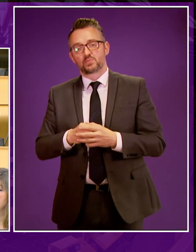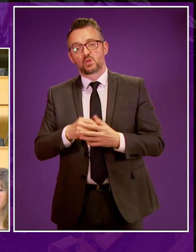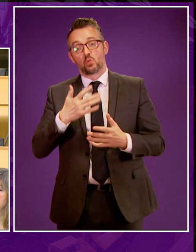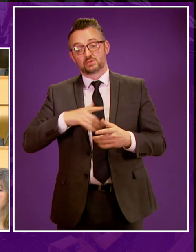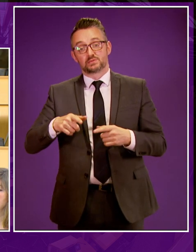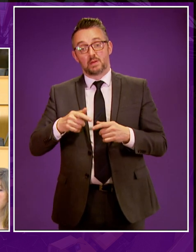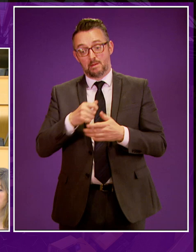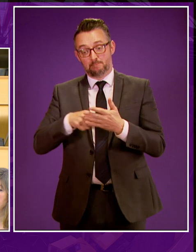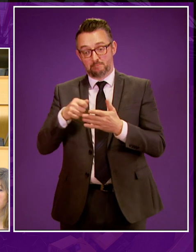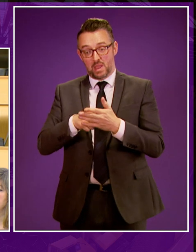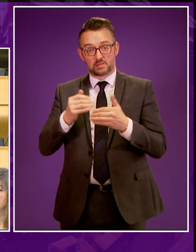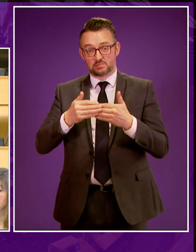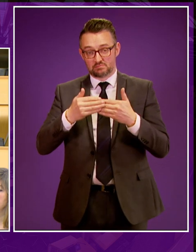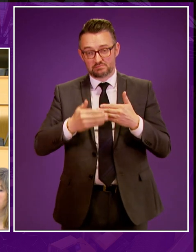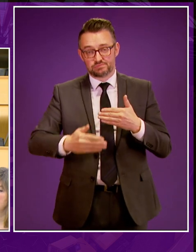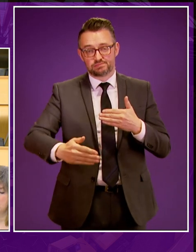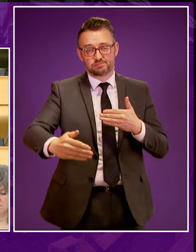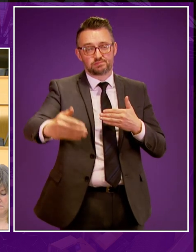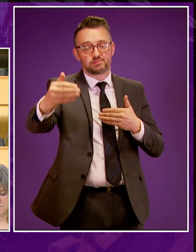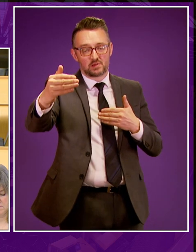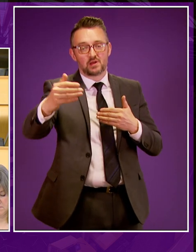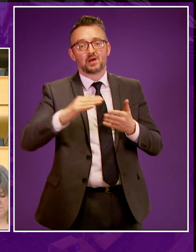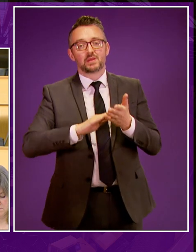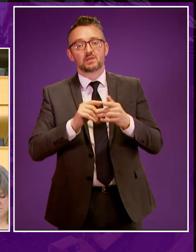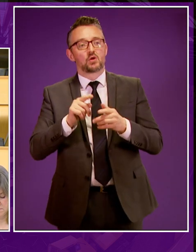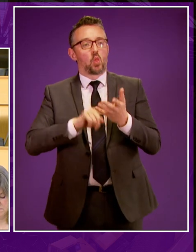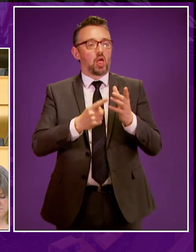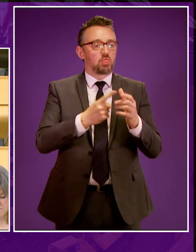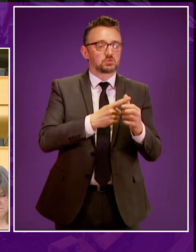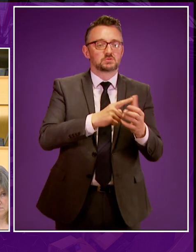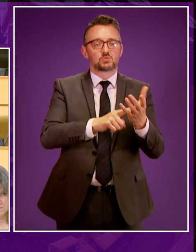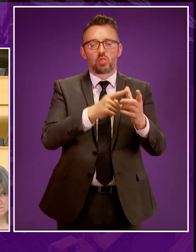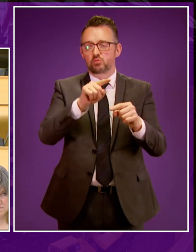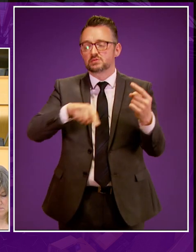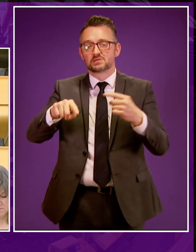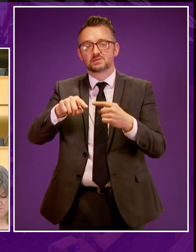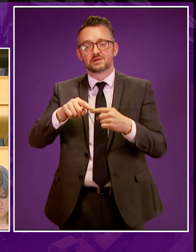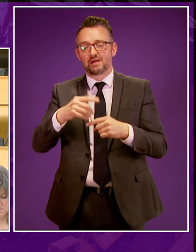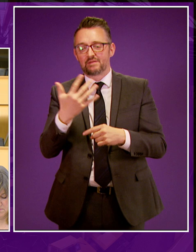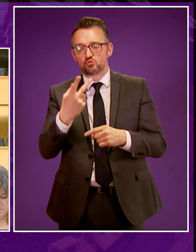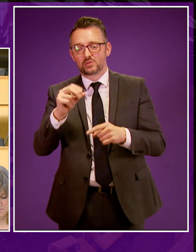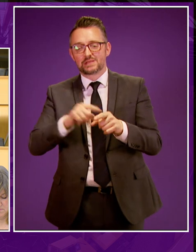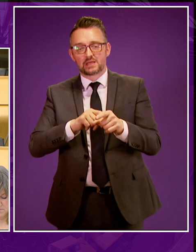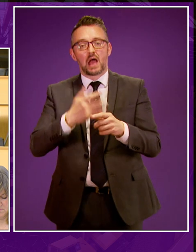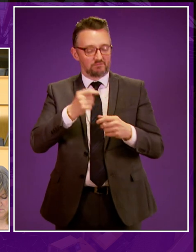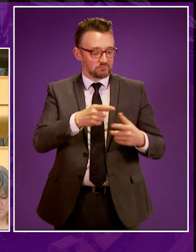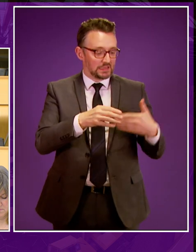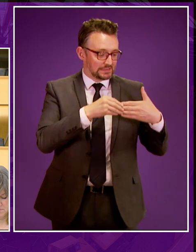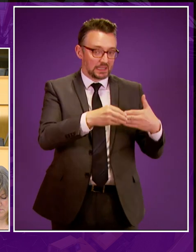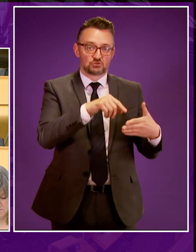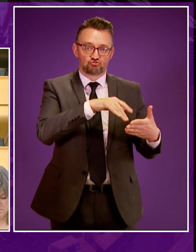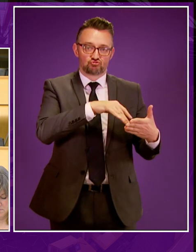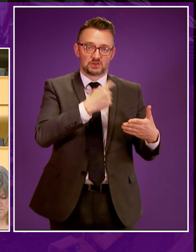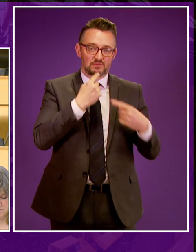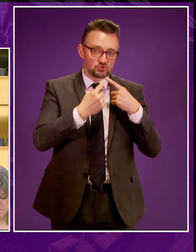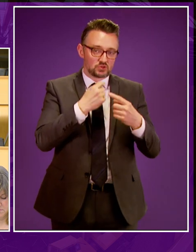extending the ban beyond the lifetime of this parliament, while giving guidance to local authorities for the next 15 to 20 years. And